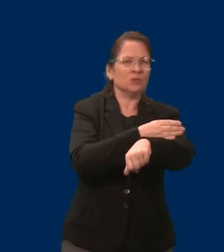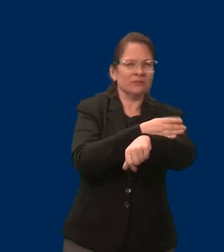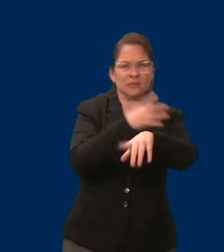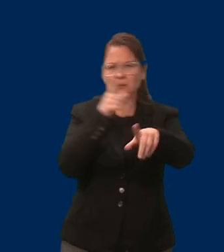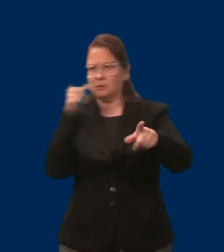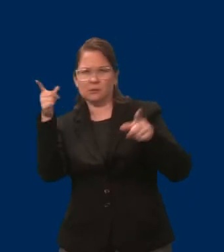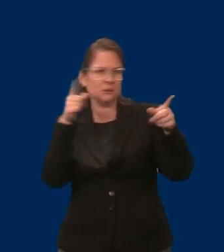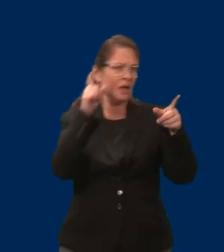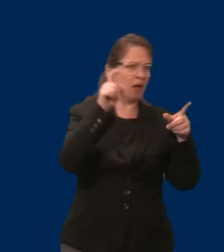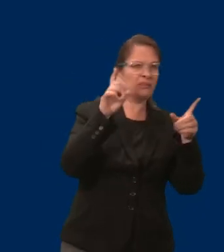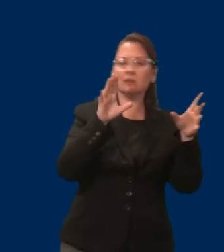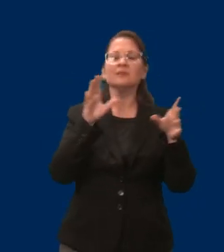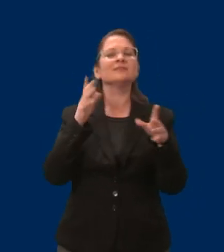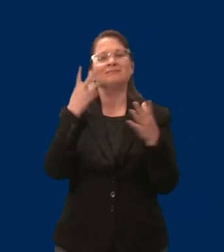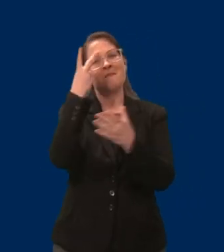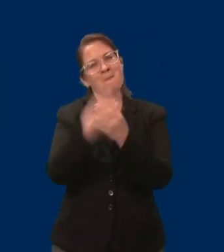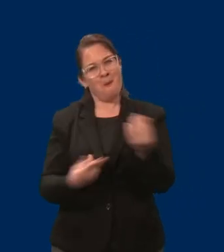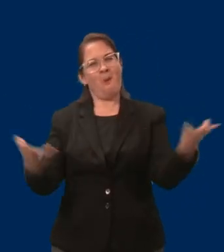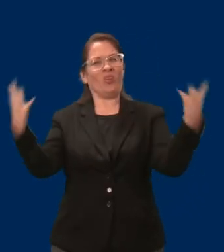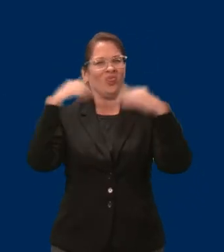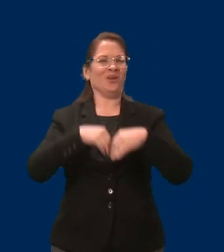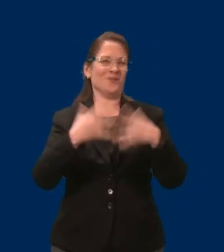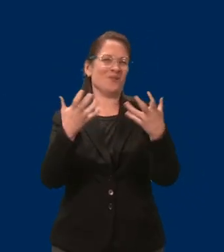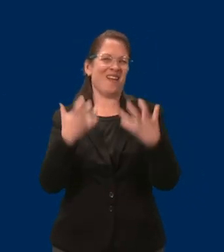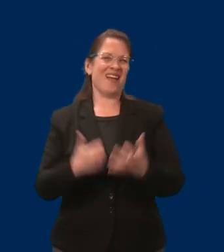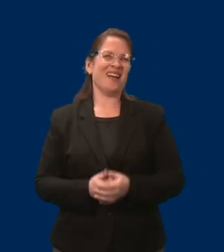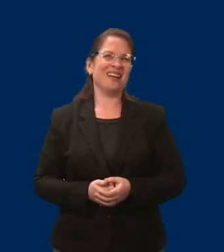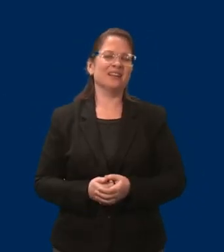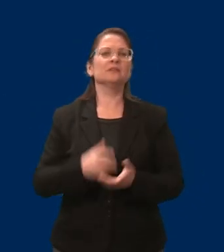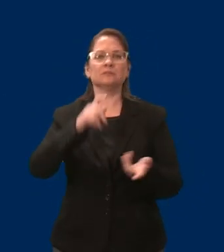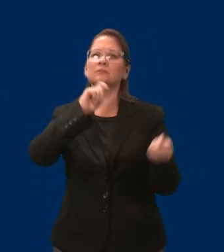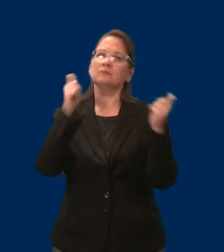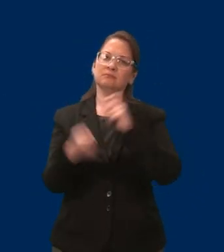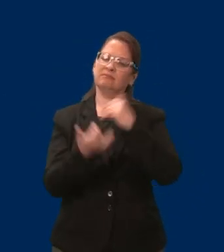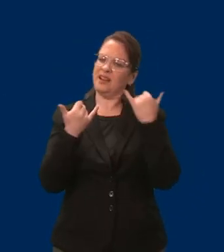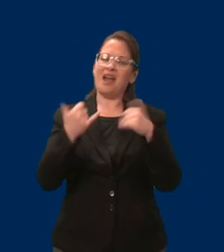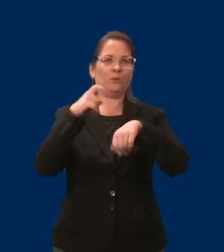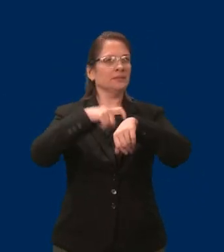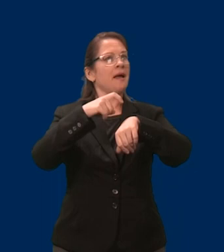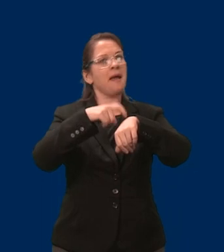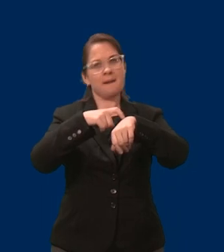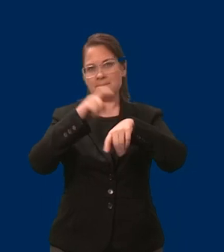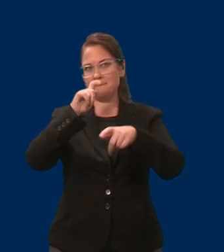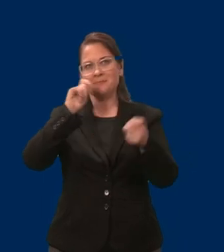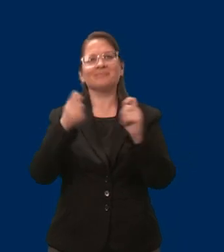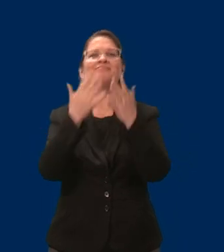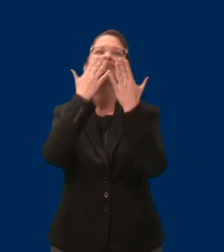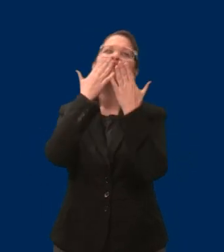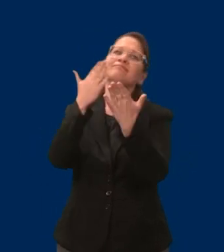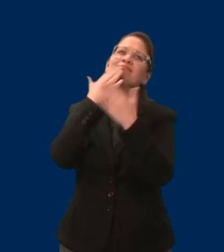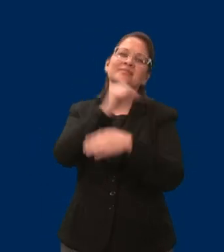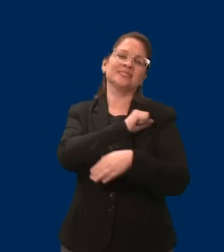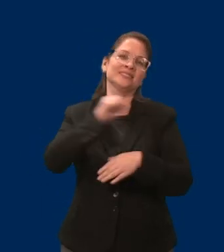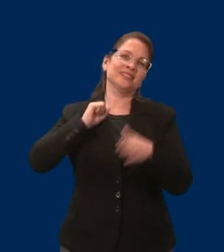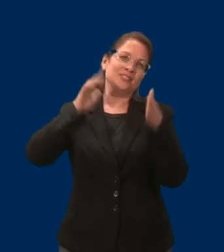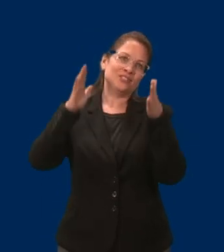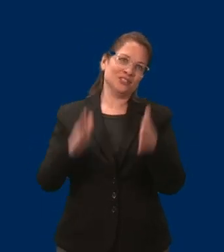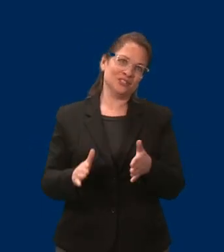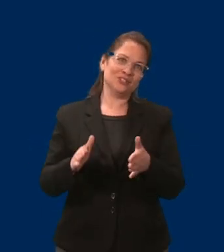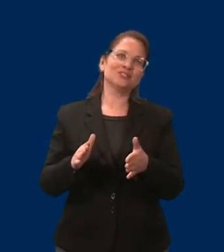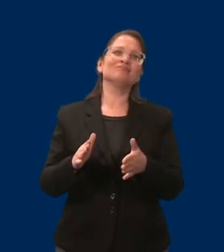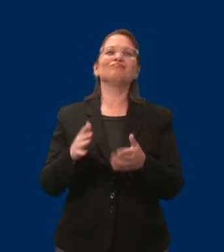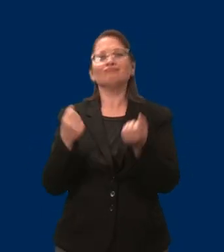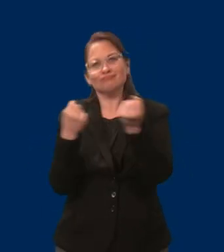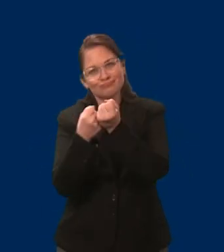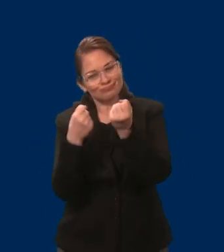Reform is overdue. Thank you Senators Abeler and Hoffman for being here. I would like to turn it over to you now